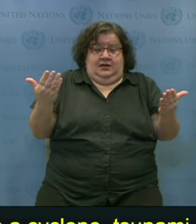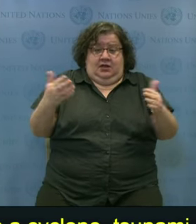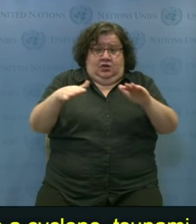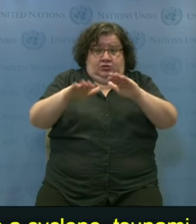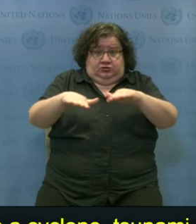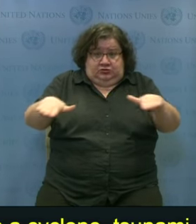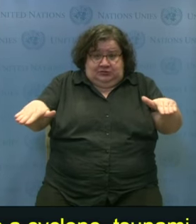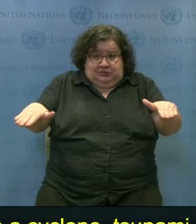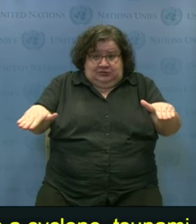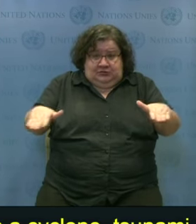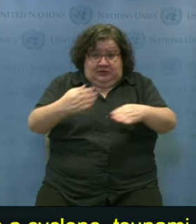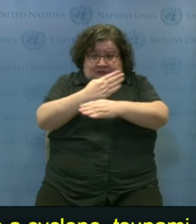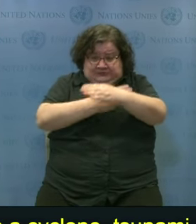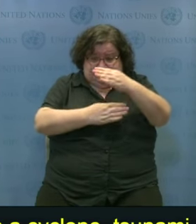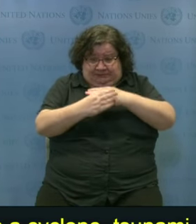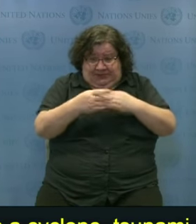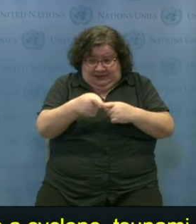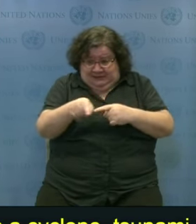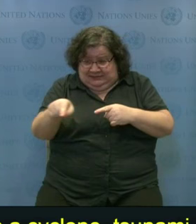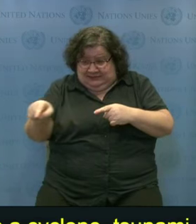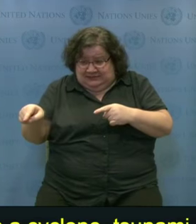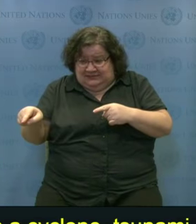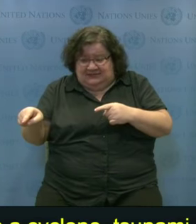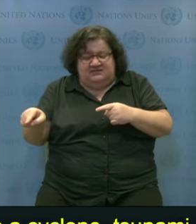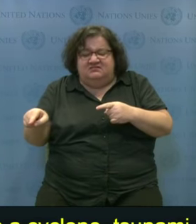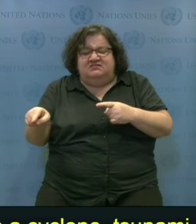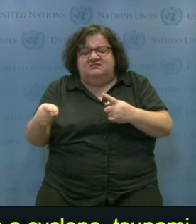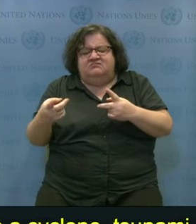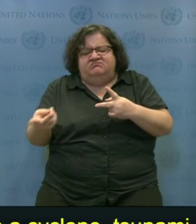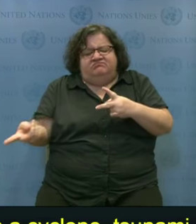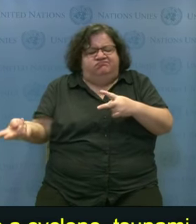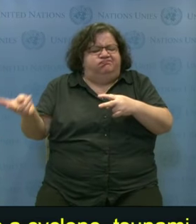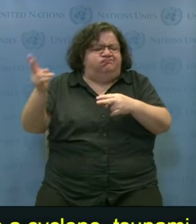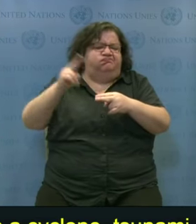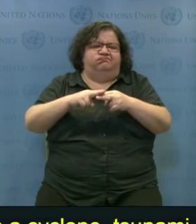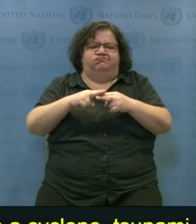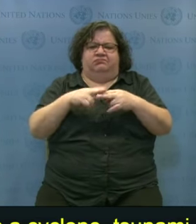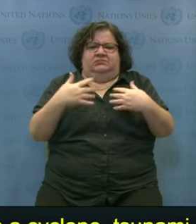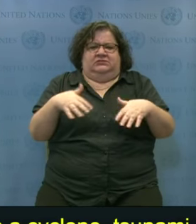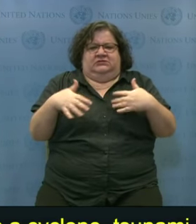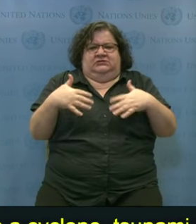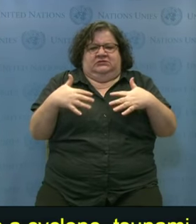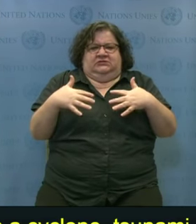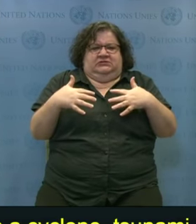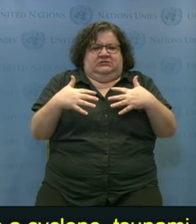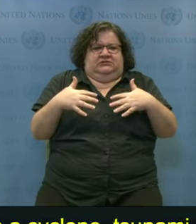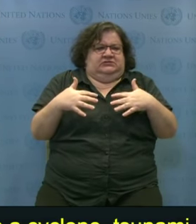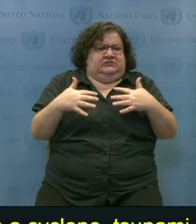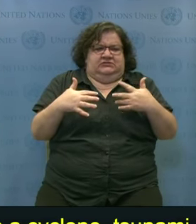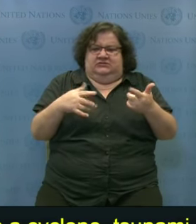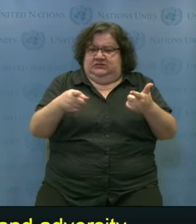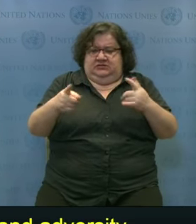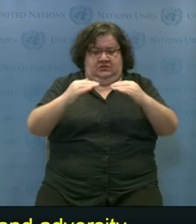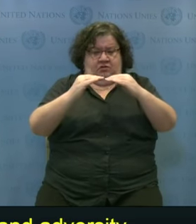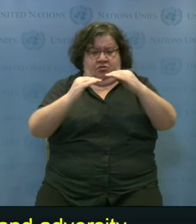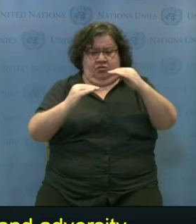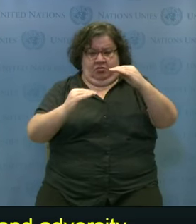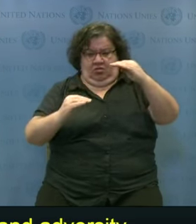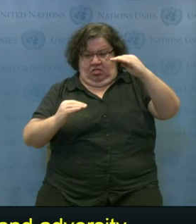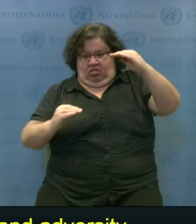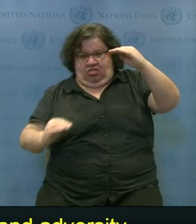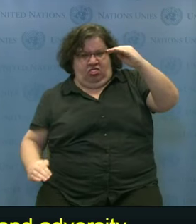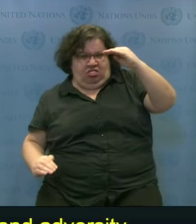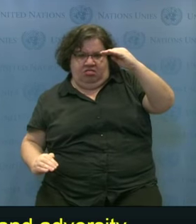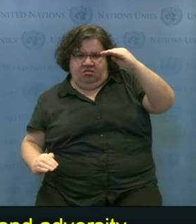Existing disparities and inequities heighten the impact of